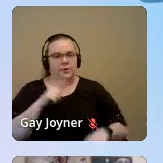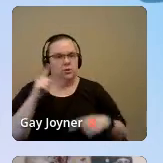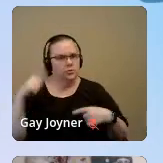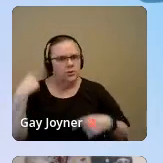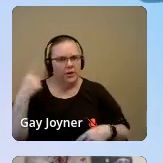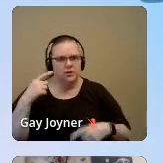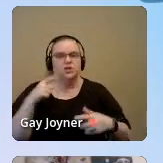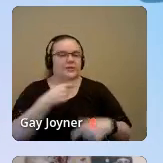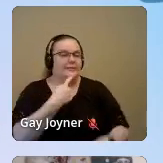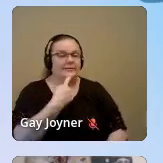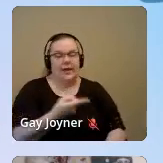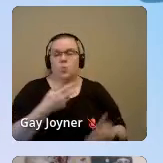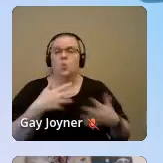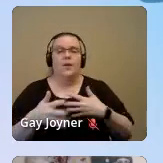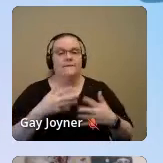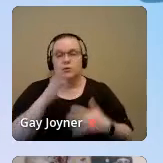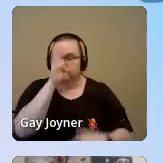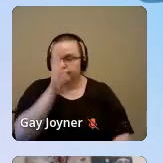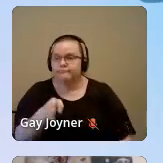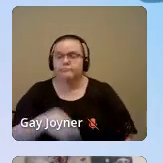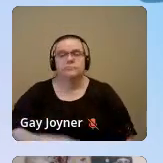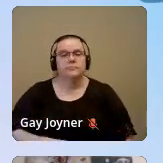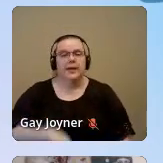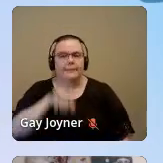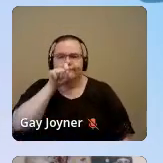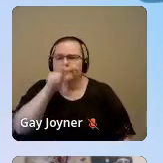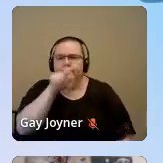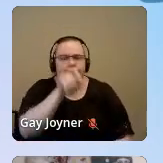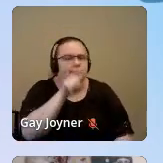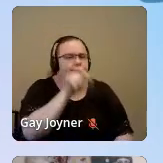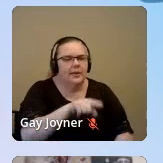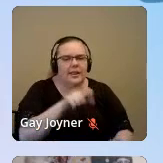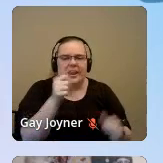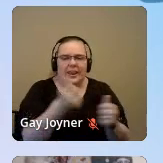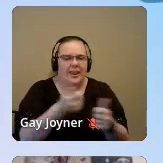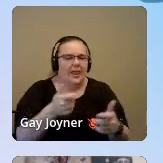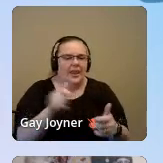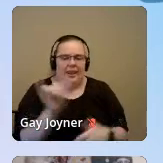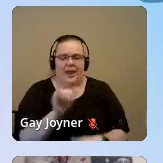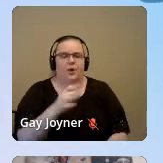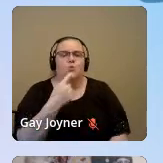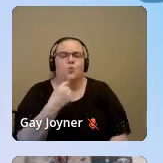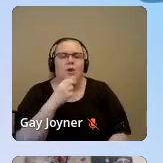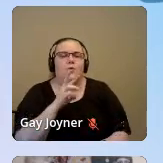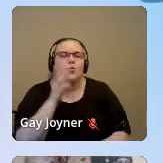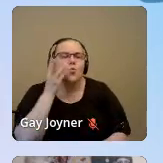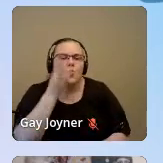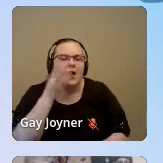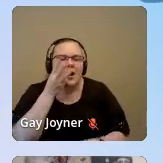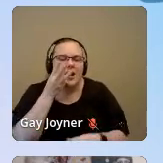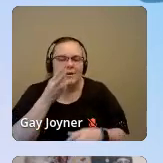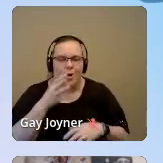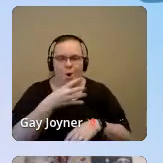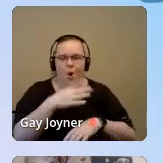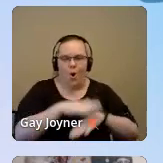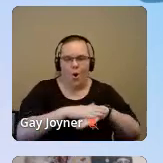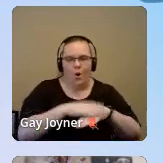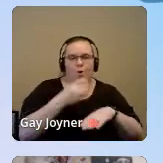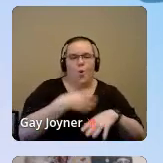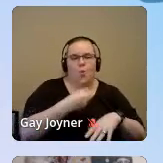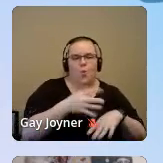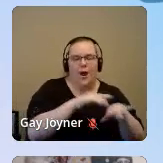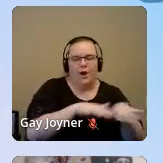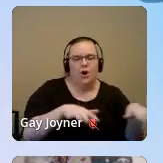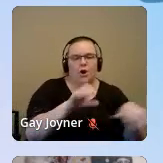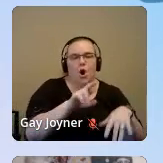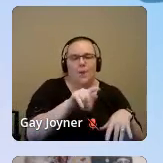said whatever she wanted. Spilled words from her lips, like red wine on white carpets. She left many stains. They called her